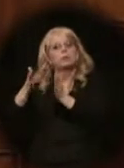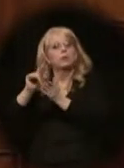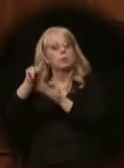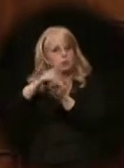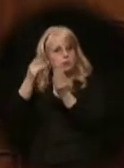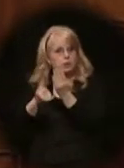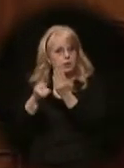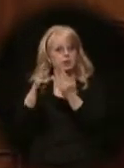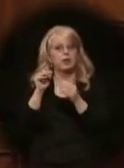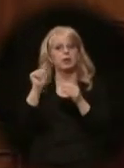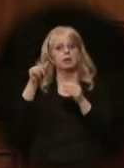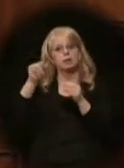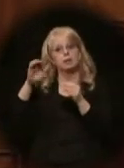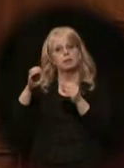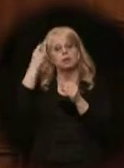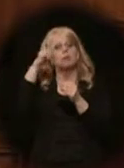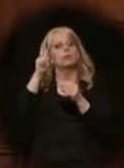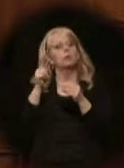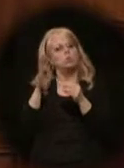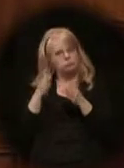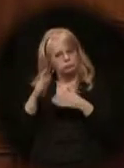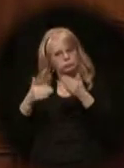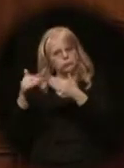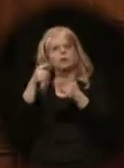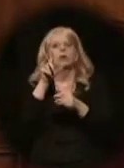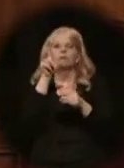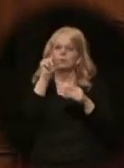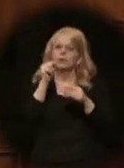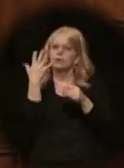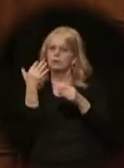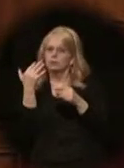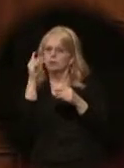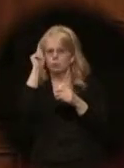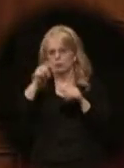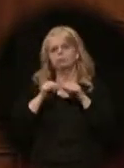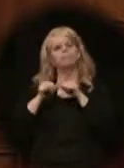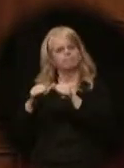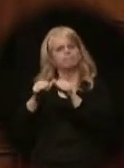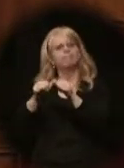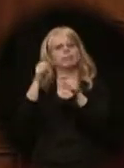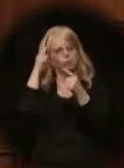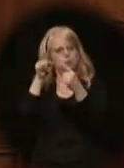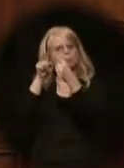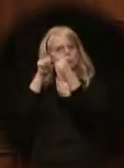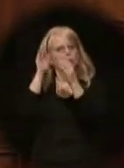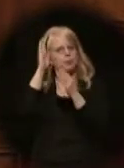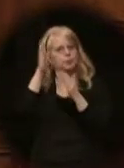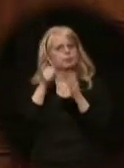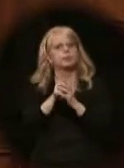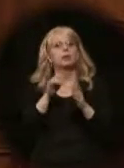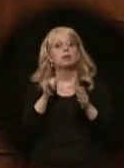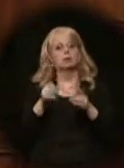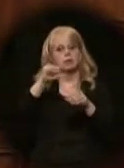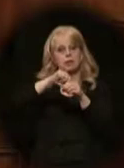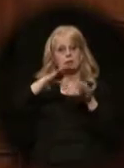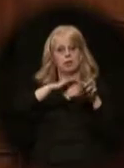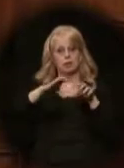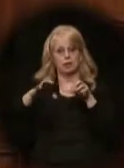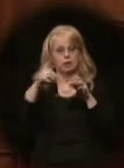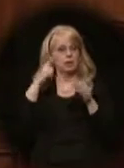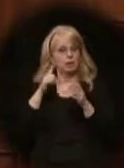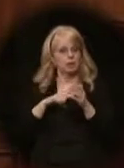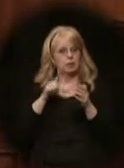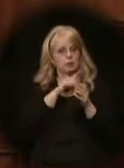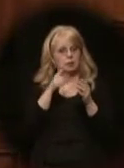AGDC is on track for an open season in early 2015. We're going to keep it on track. The gas line legislation I ask you to